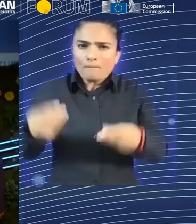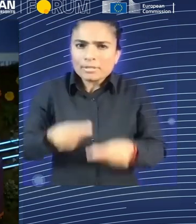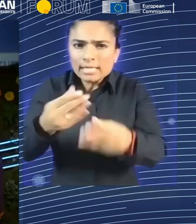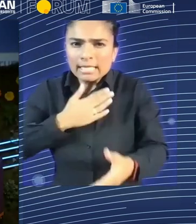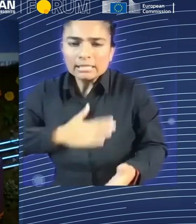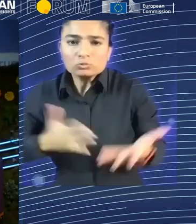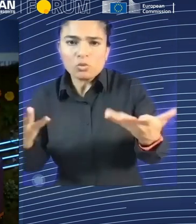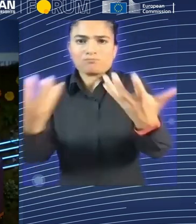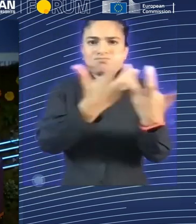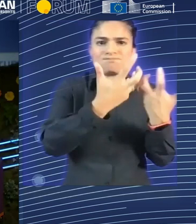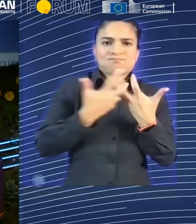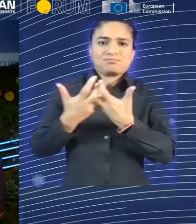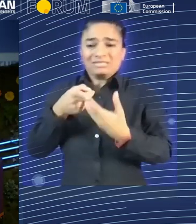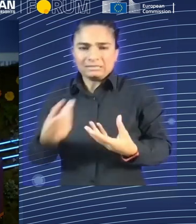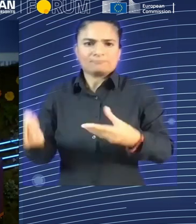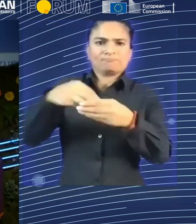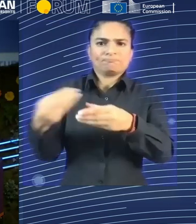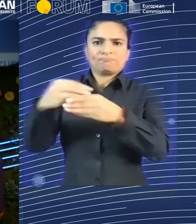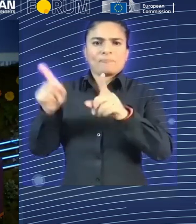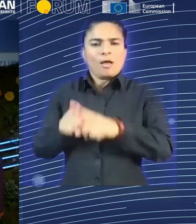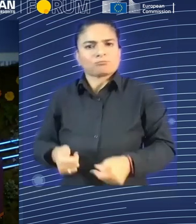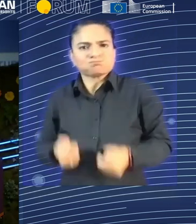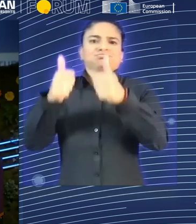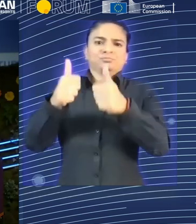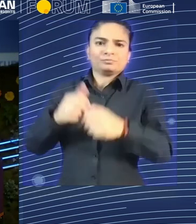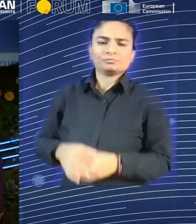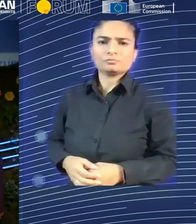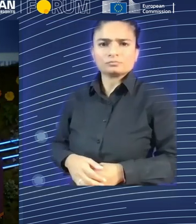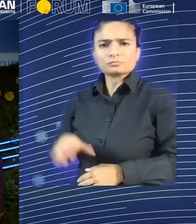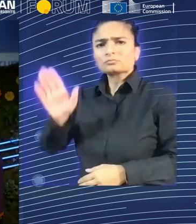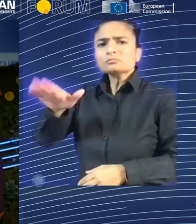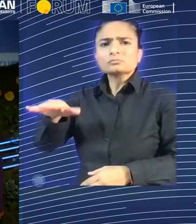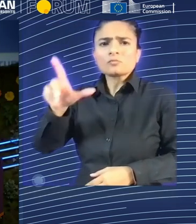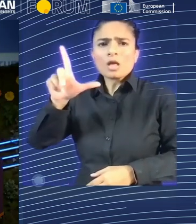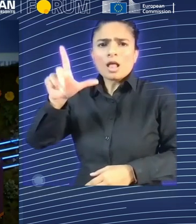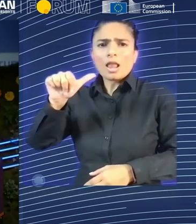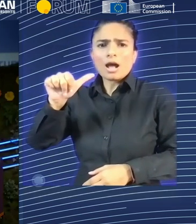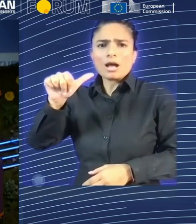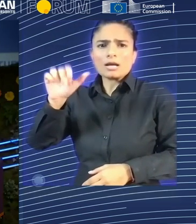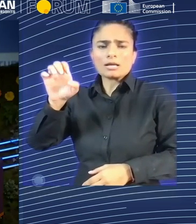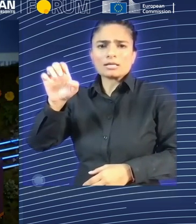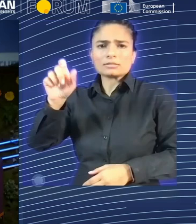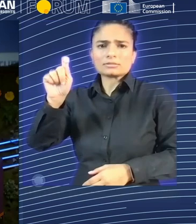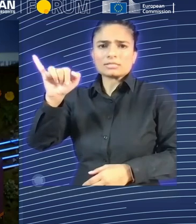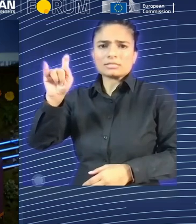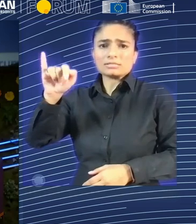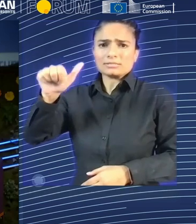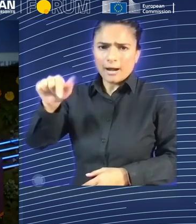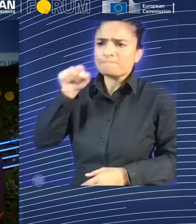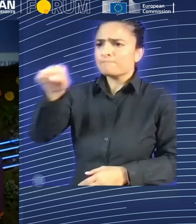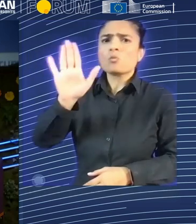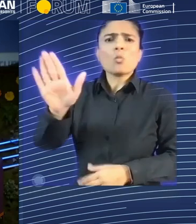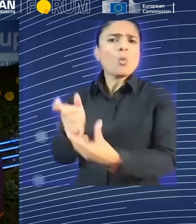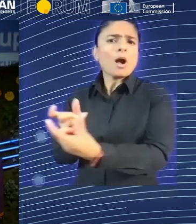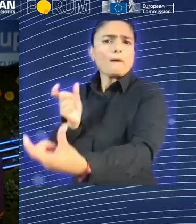companies such as yours approaching the upskilling and reskilling of workforce when it comes to AI? Yeah, so